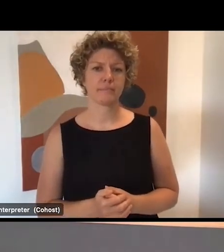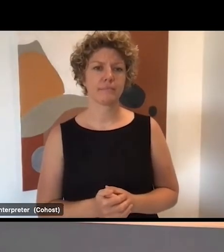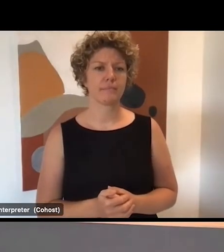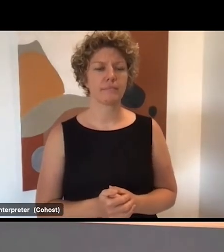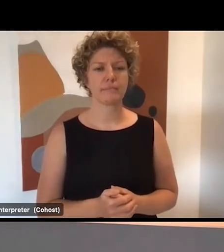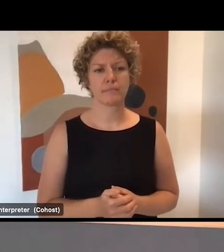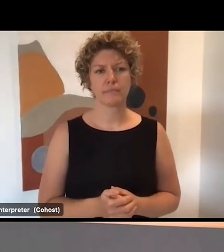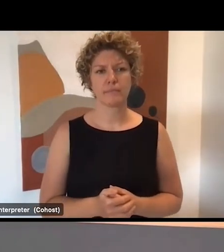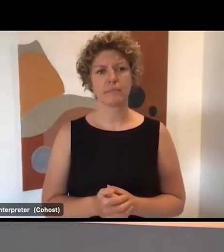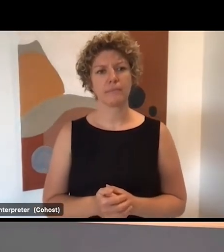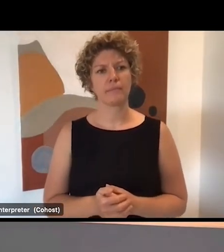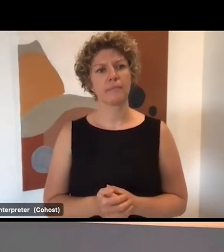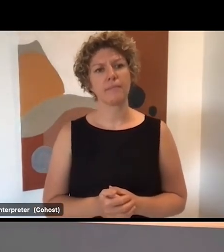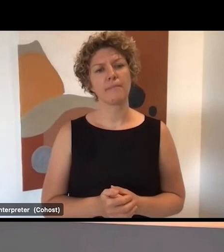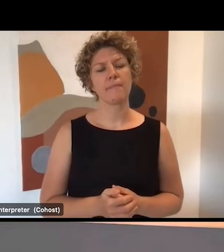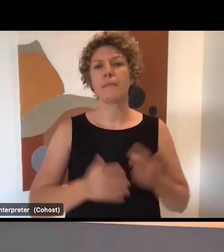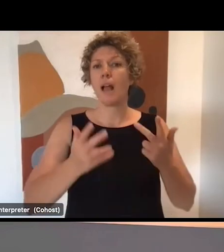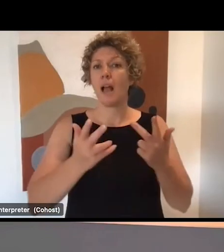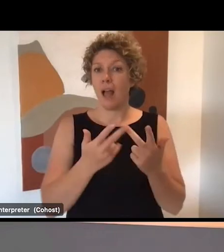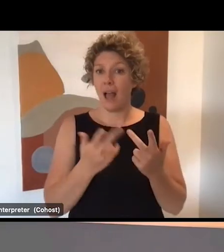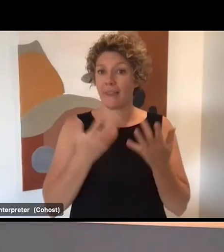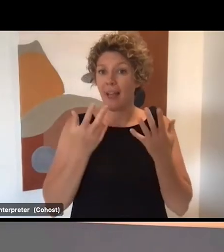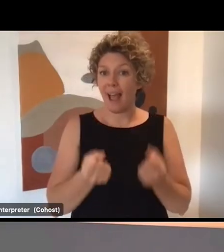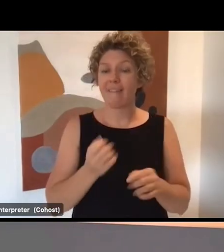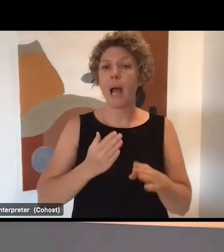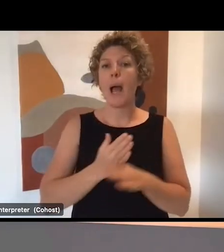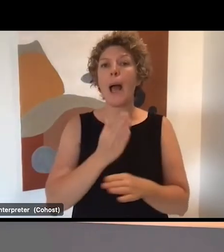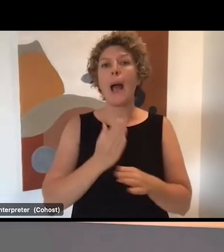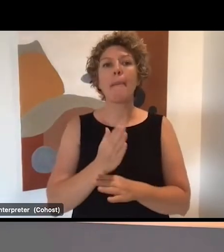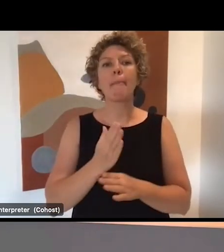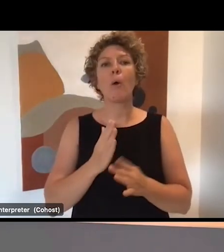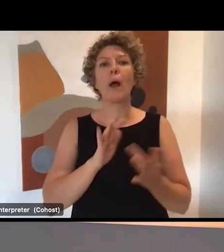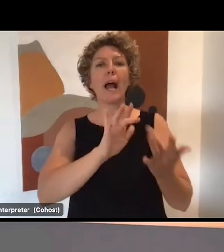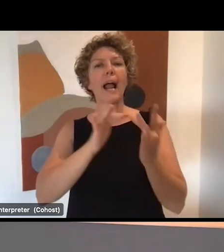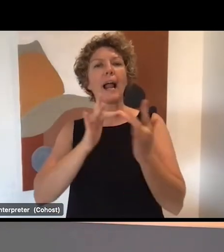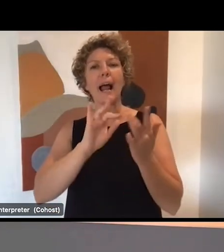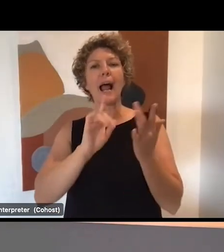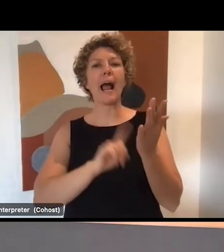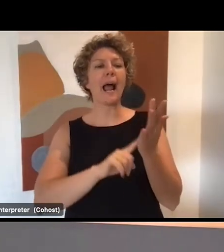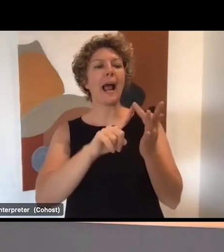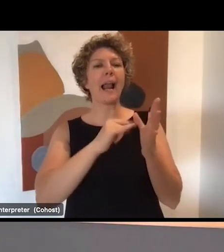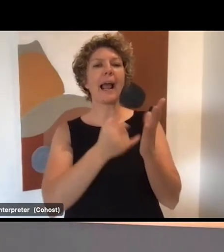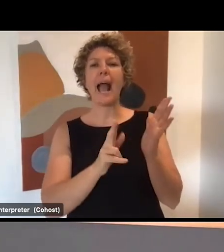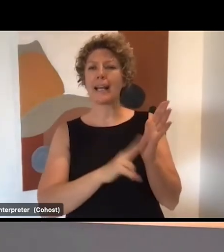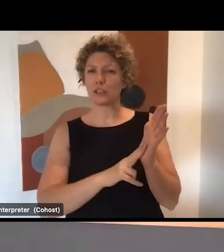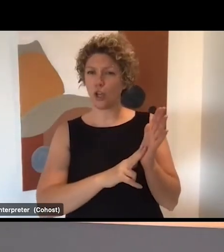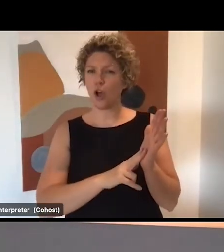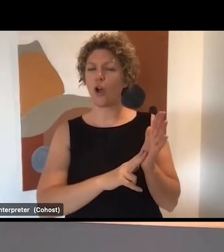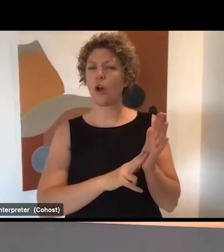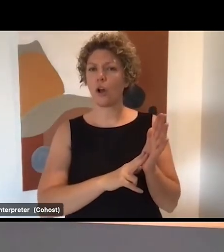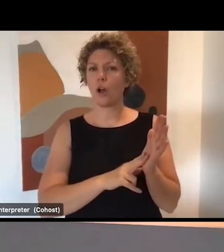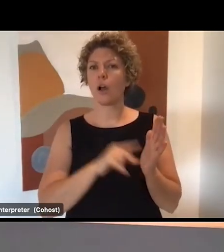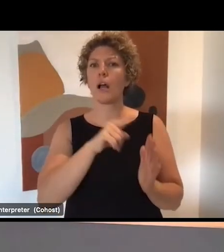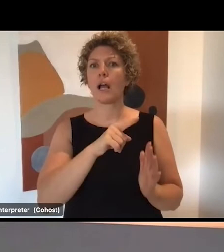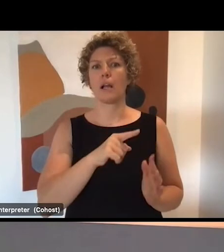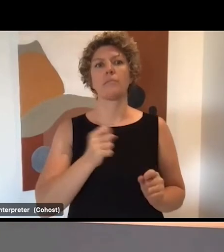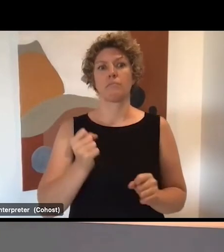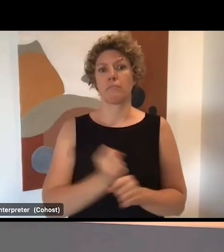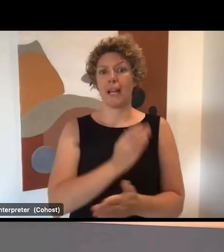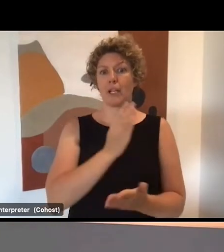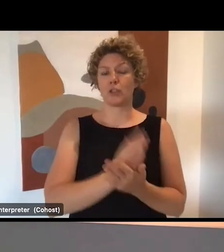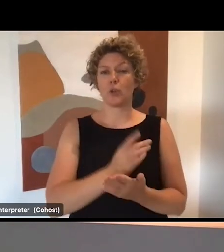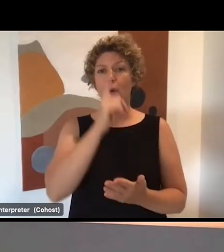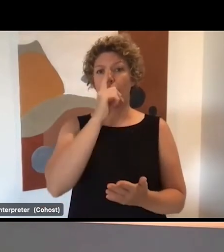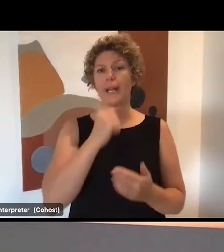So the other department also has a number of employer liaison officers, ELOs, which are dedicated to some significant